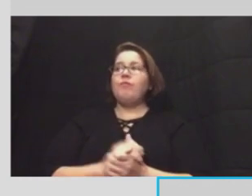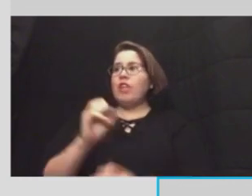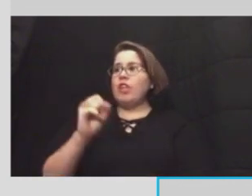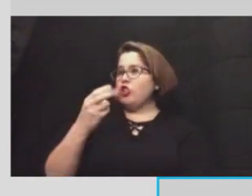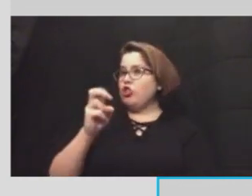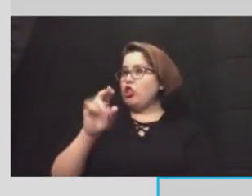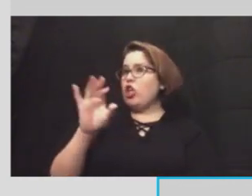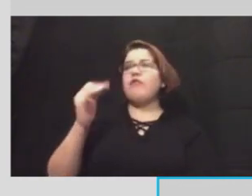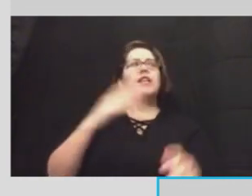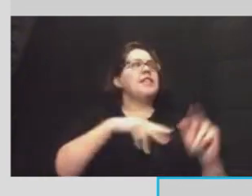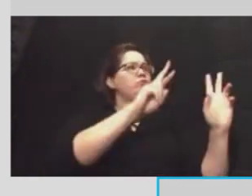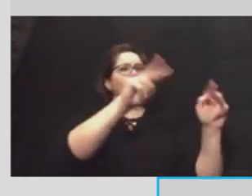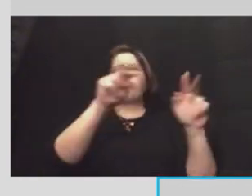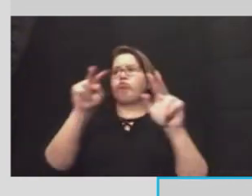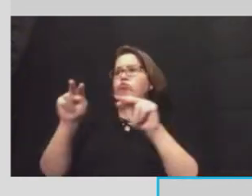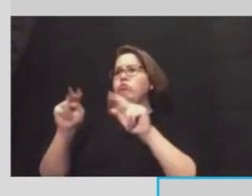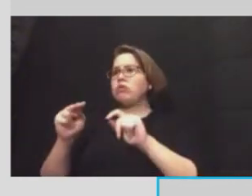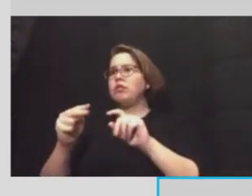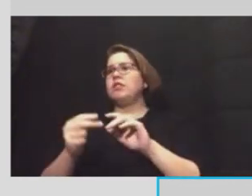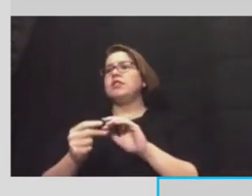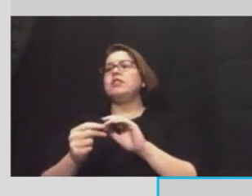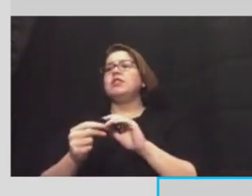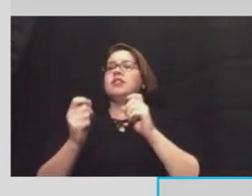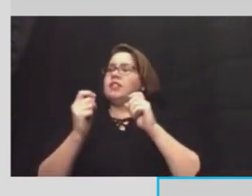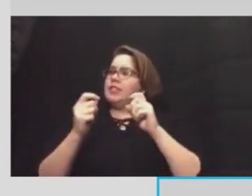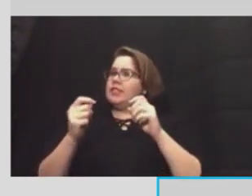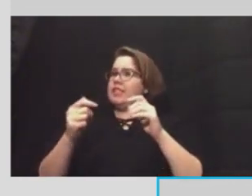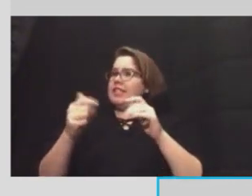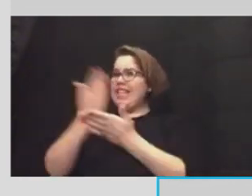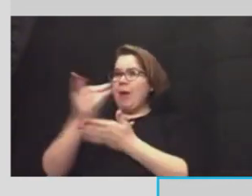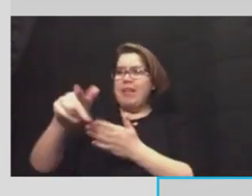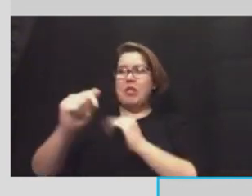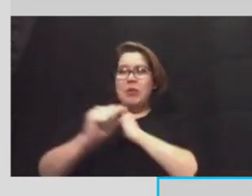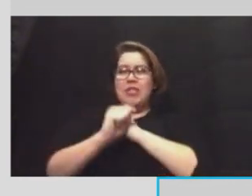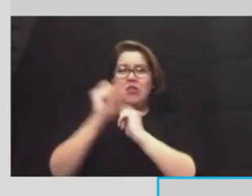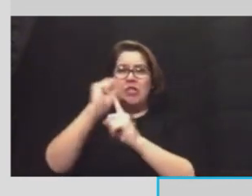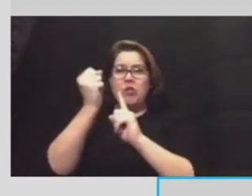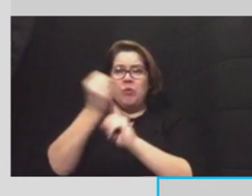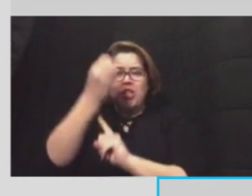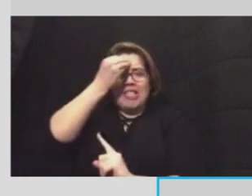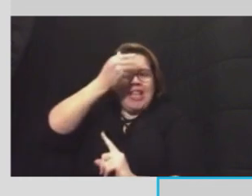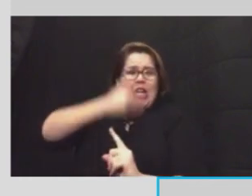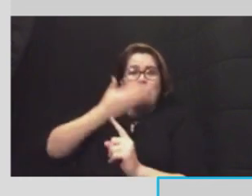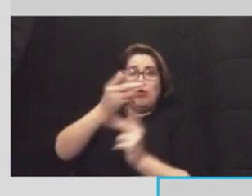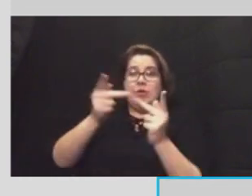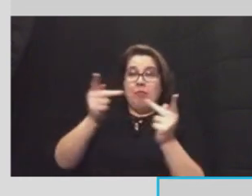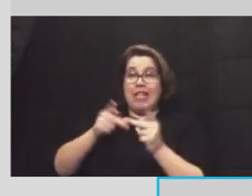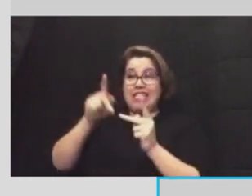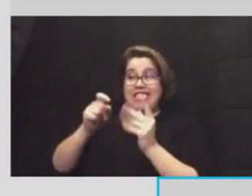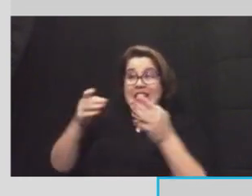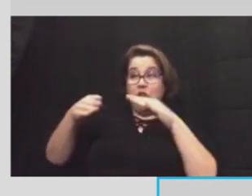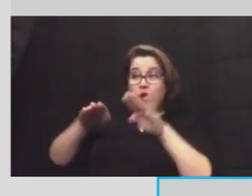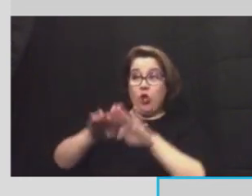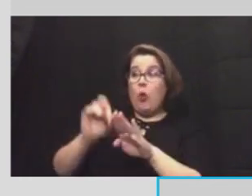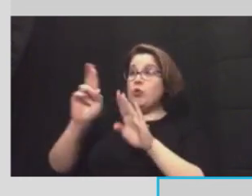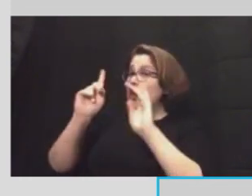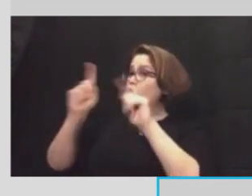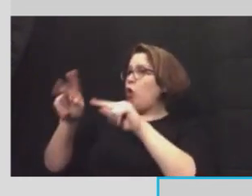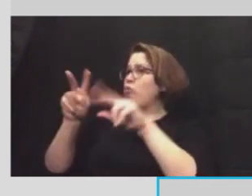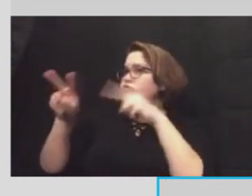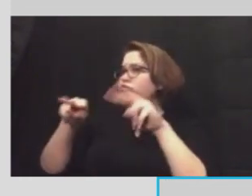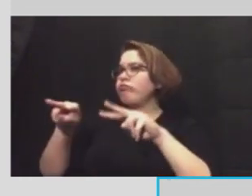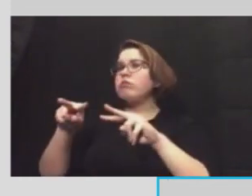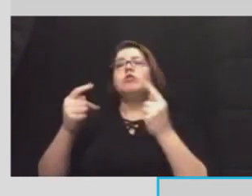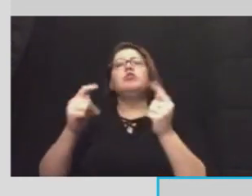turning in those dangerous situations, places we should close or we should respond to. So we're trying to do